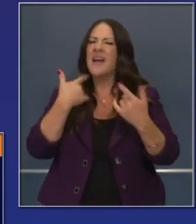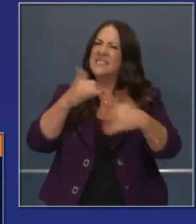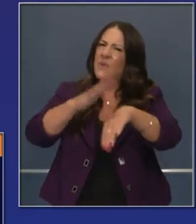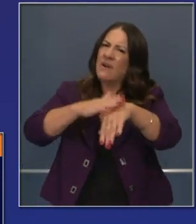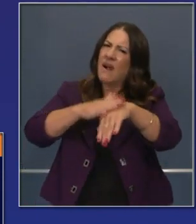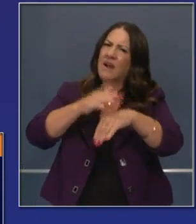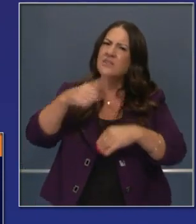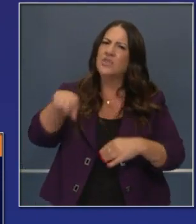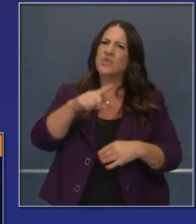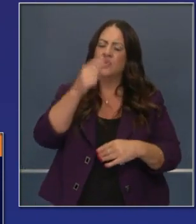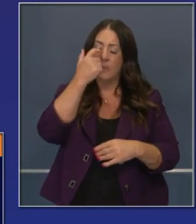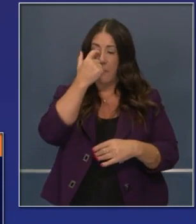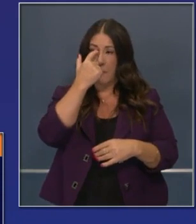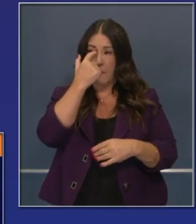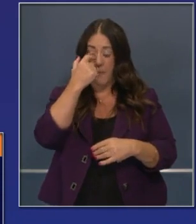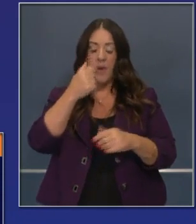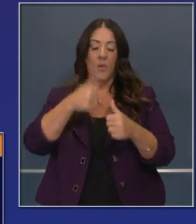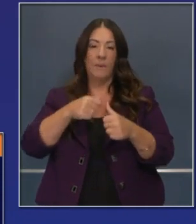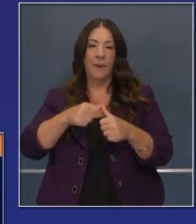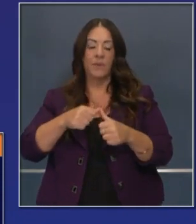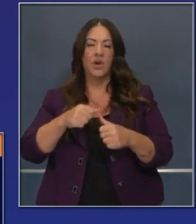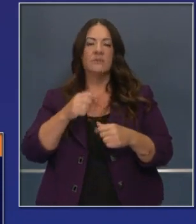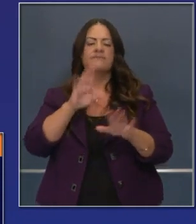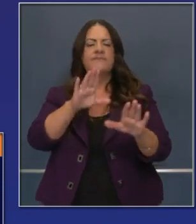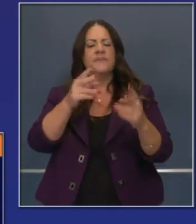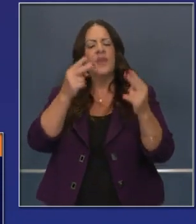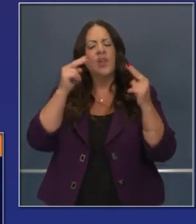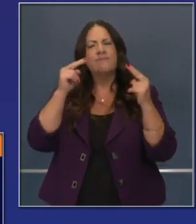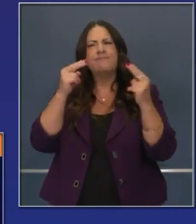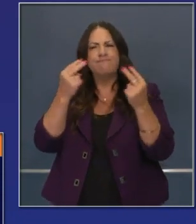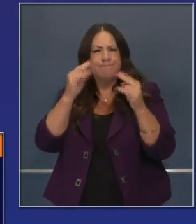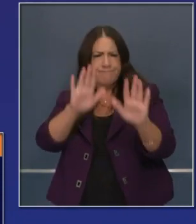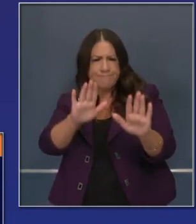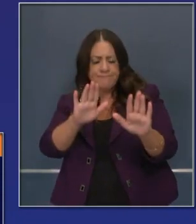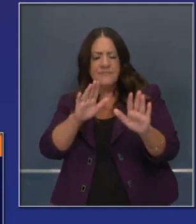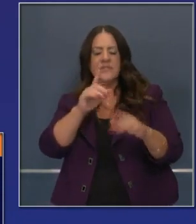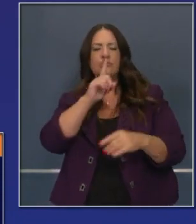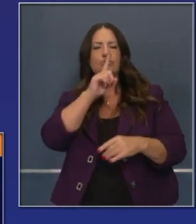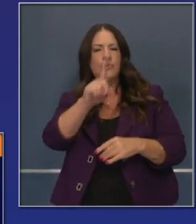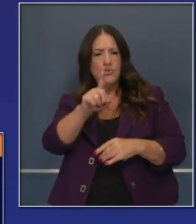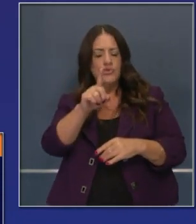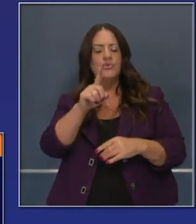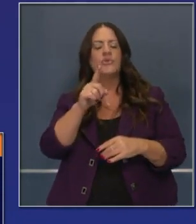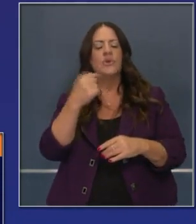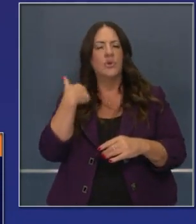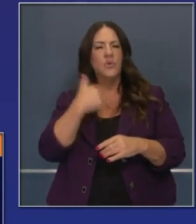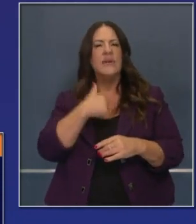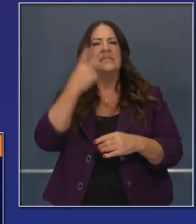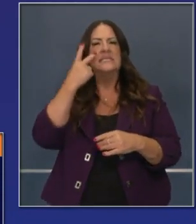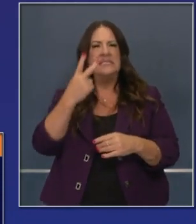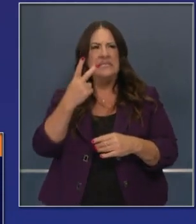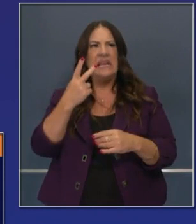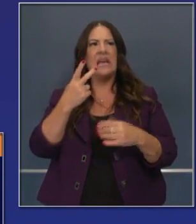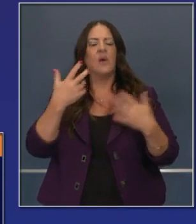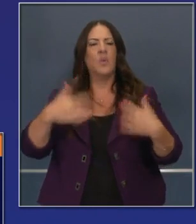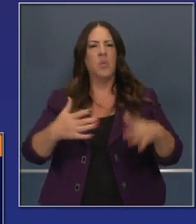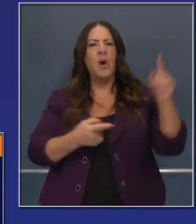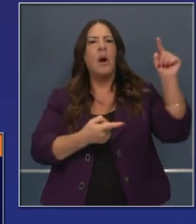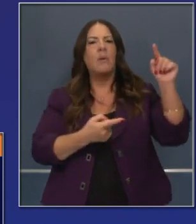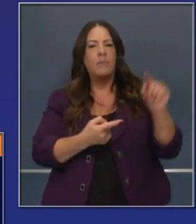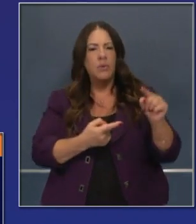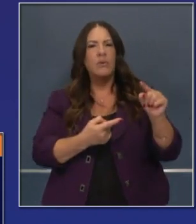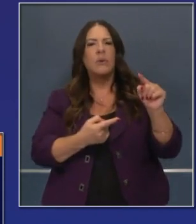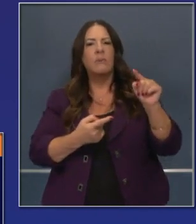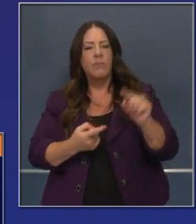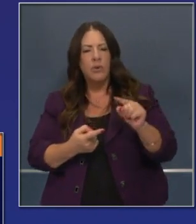And I want to just focus on that briefly here for a moment. While it's true, we have seen a threefold decrease in the total number of cases